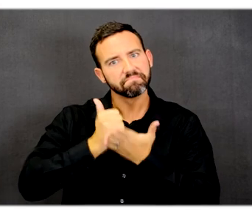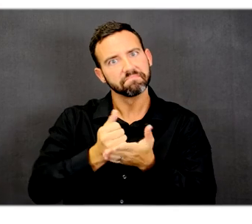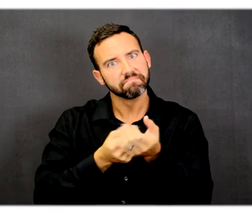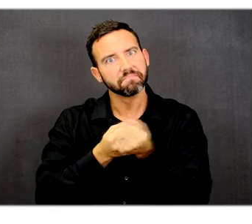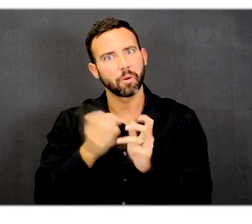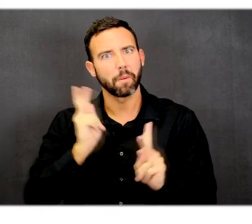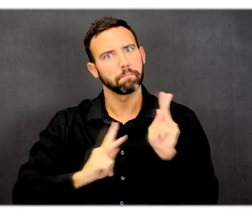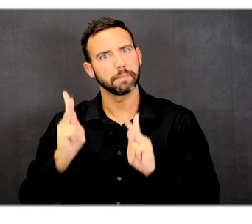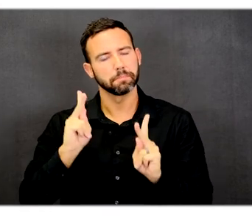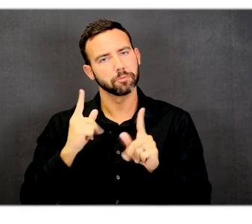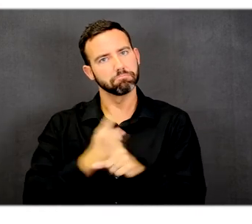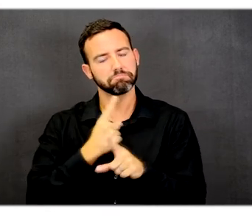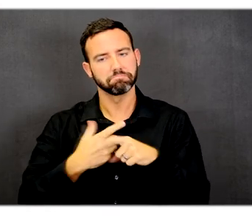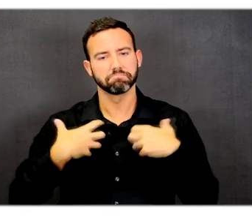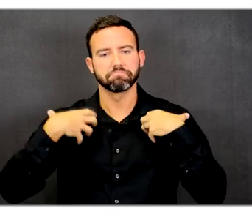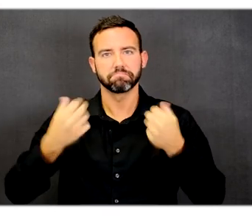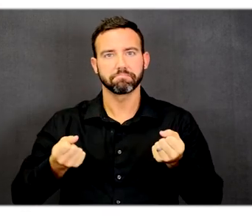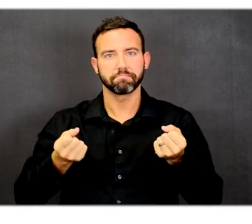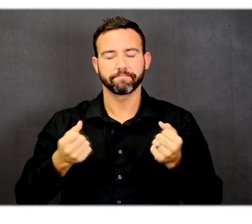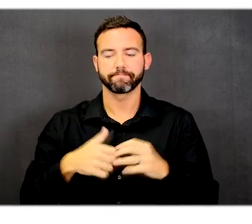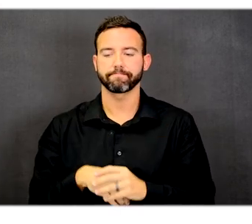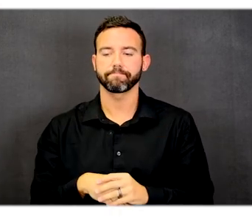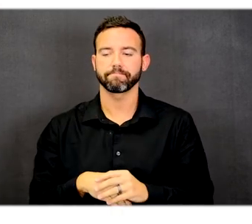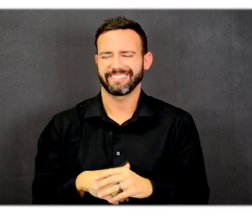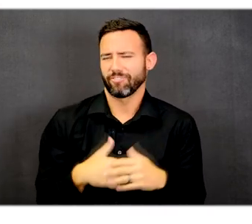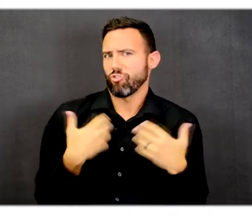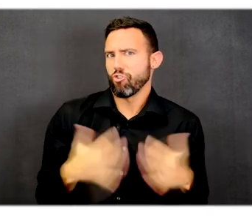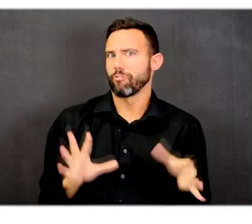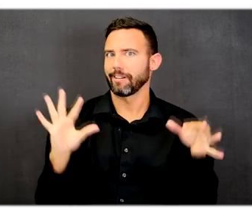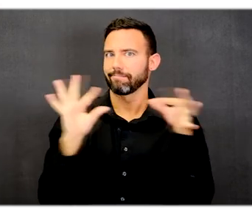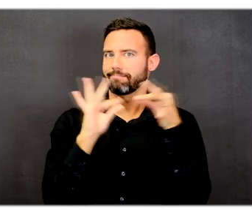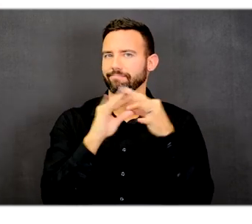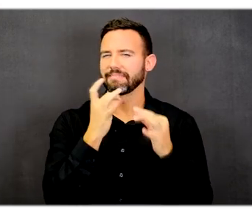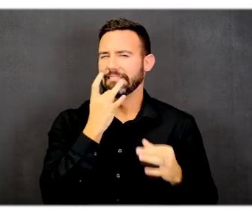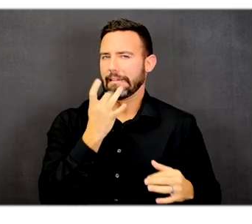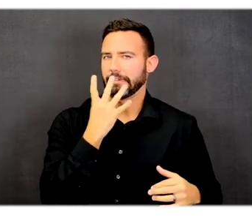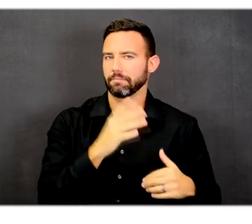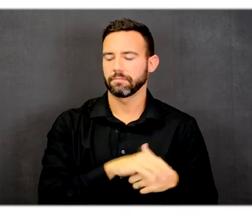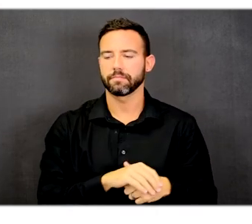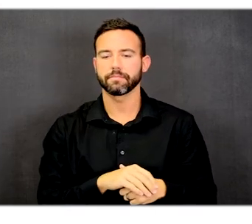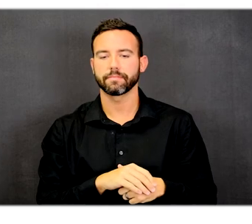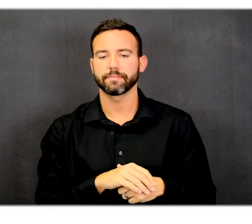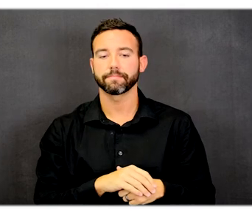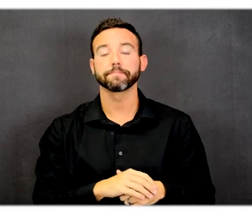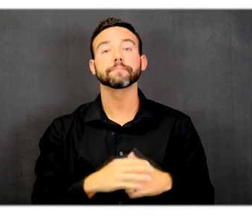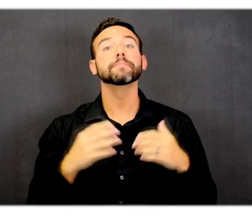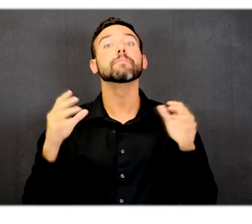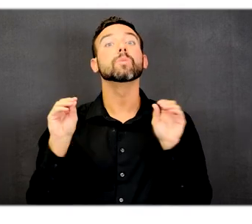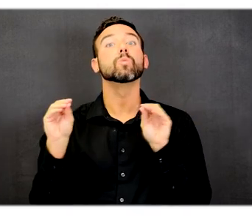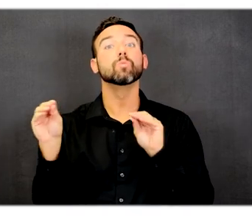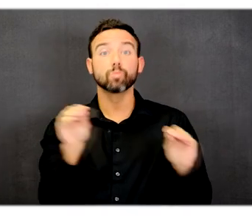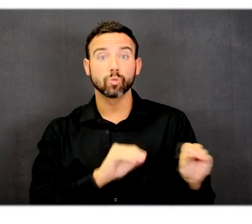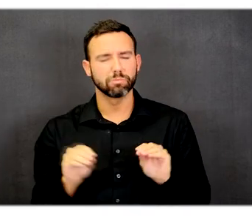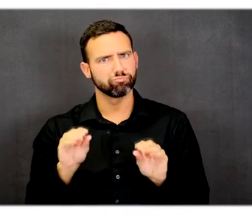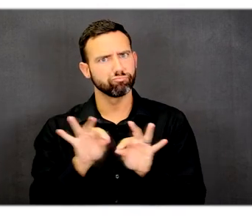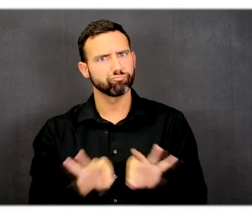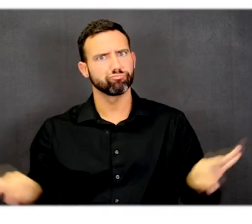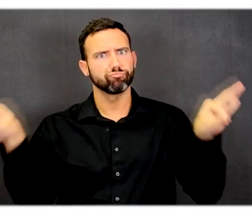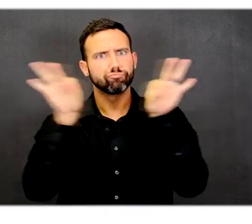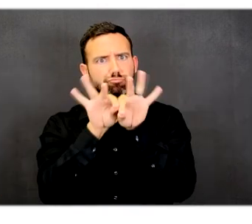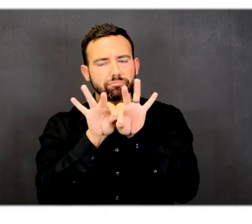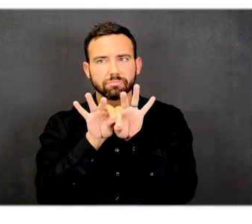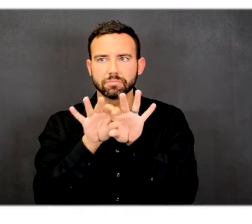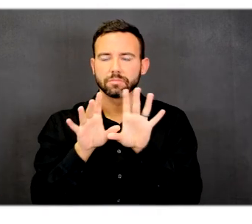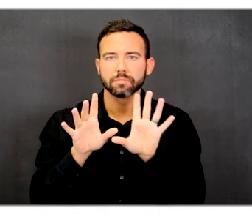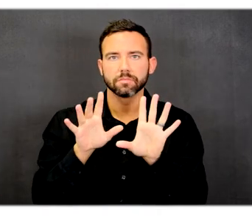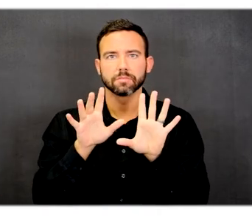Light was mentioned earlier. Movement is a critical one, making sure there is enough space between all the layouts of